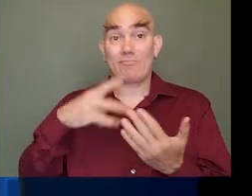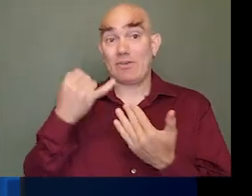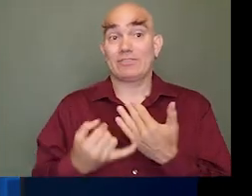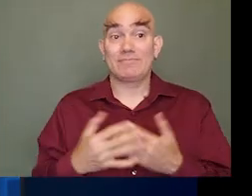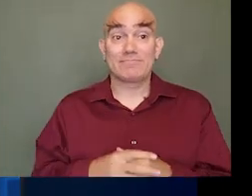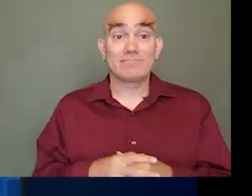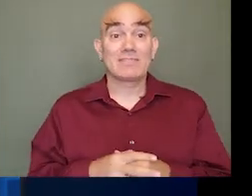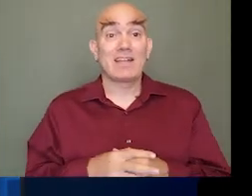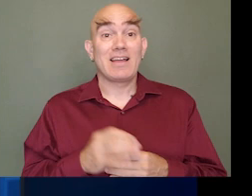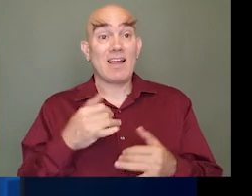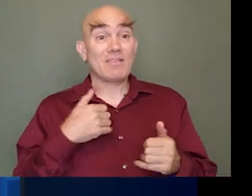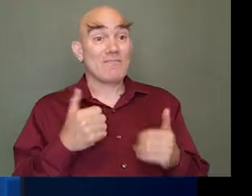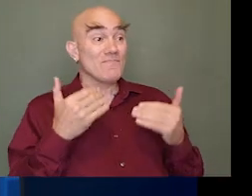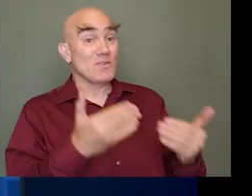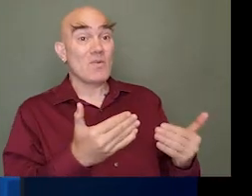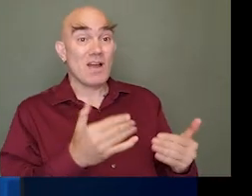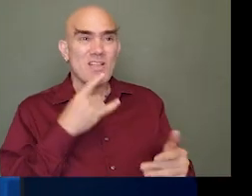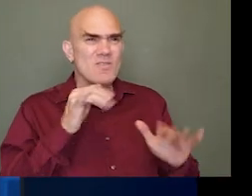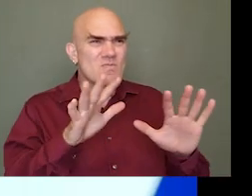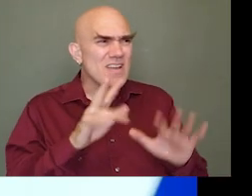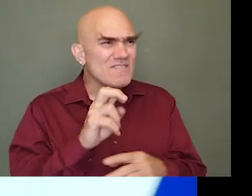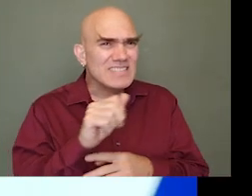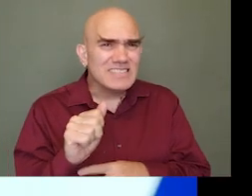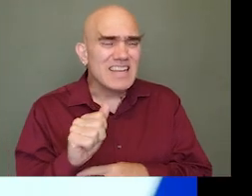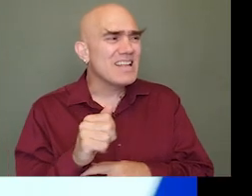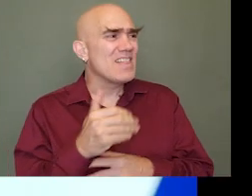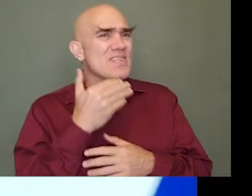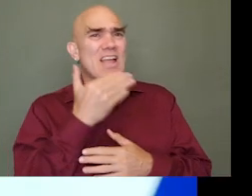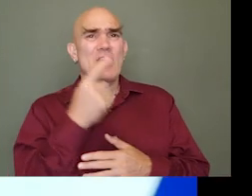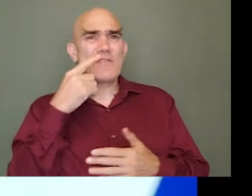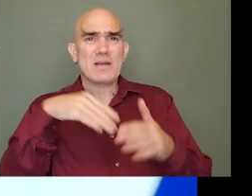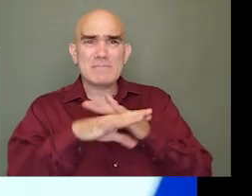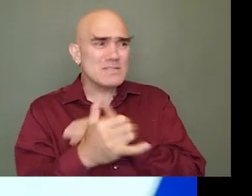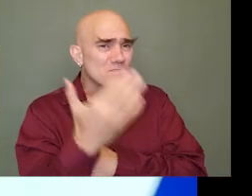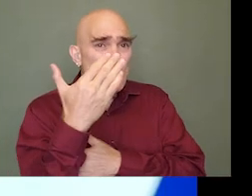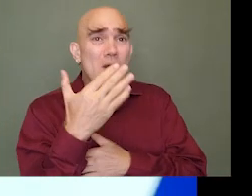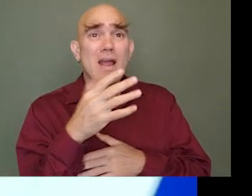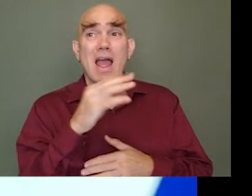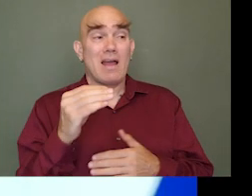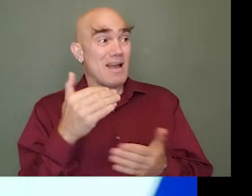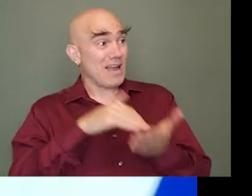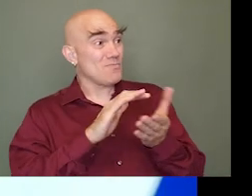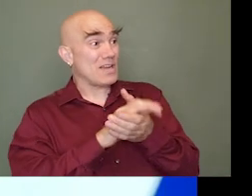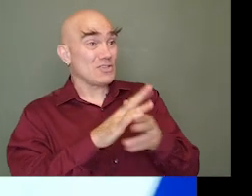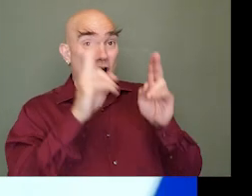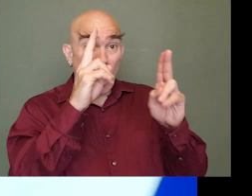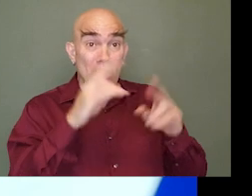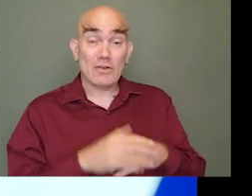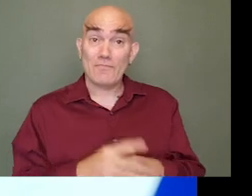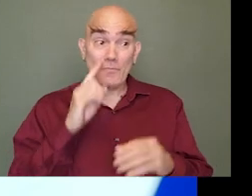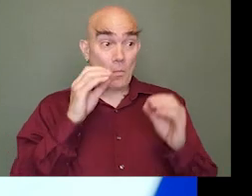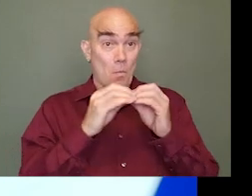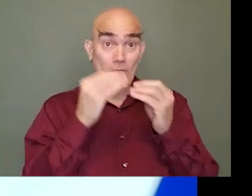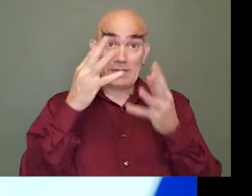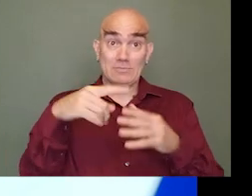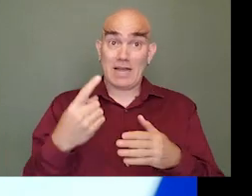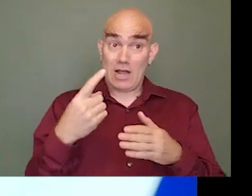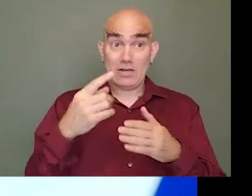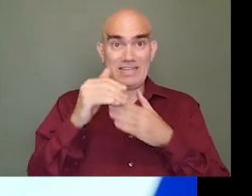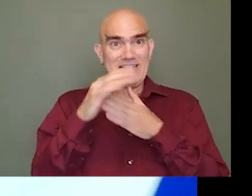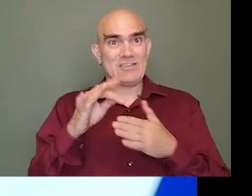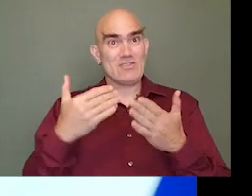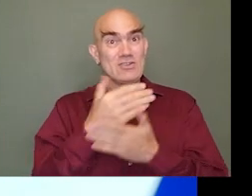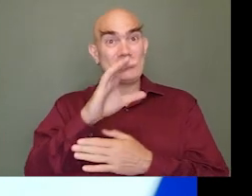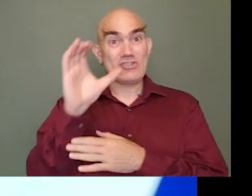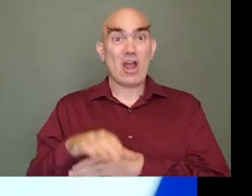now we can move forward. That's really great. Vanessa, thank you so much for coming in this morning. Congratulations again to you on this